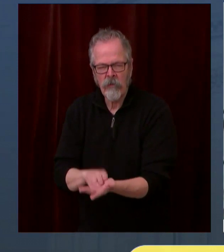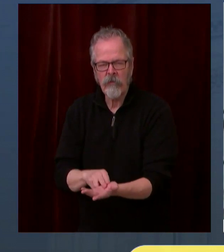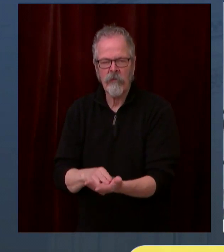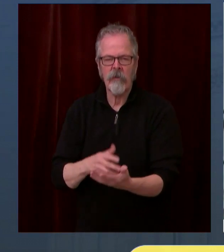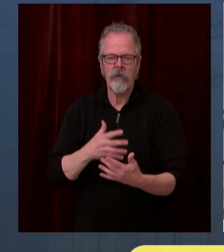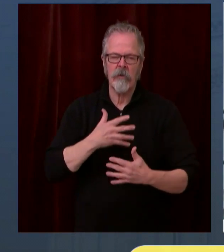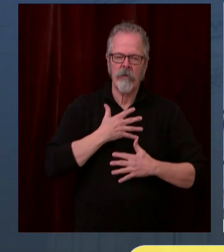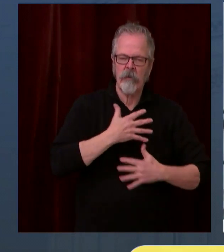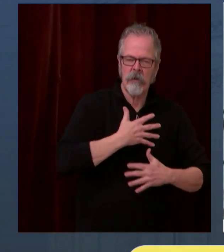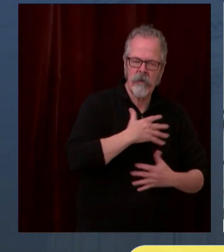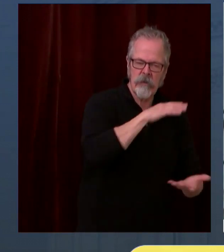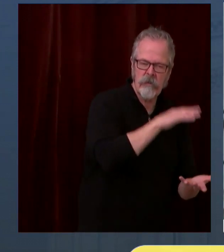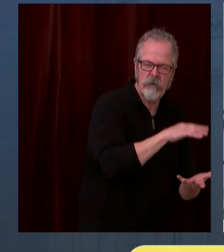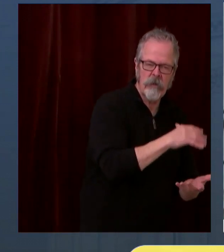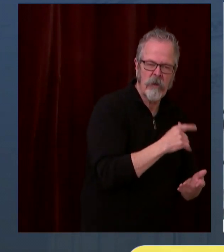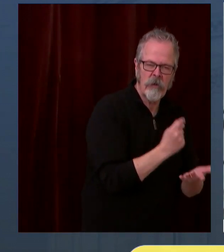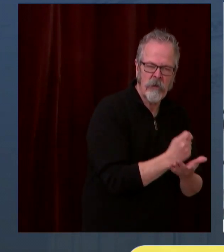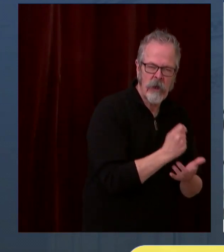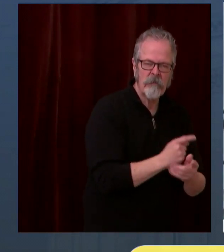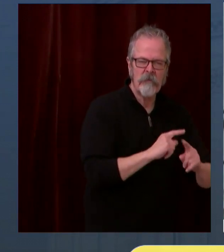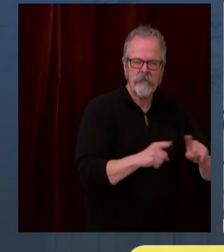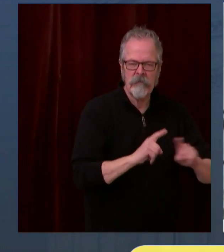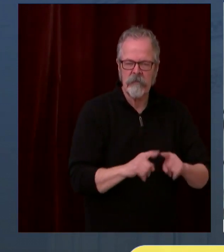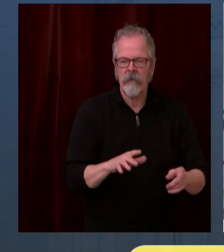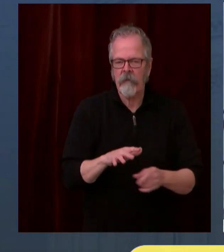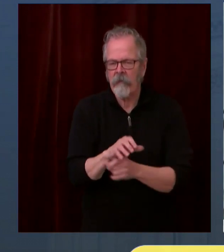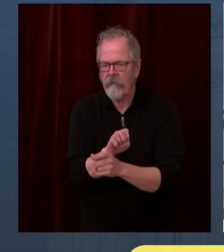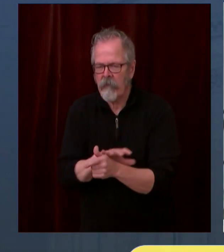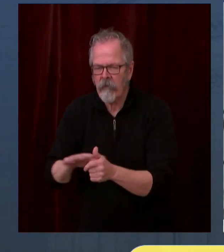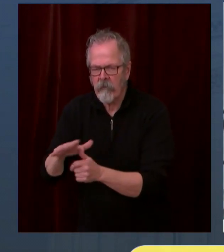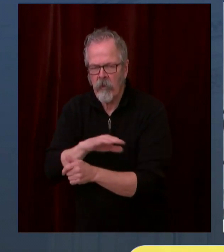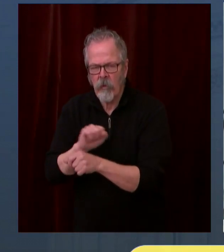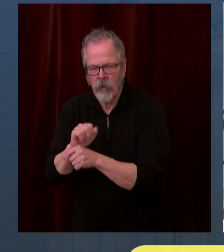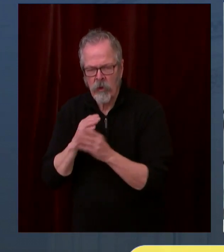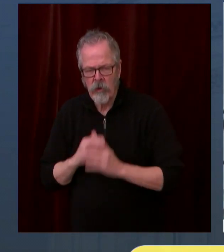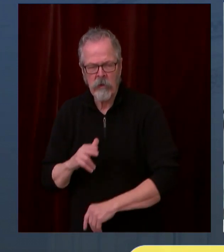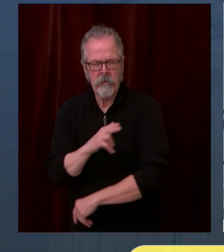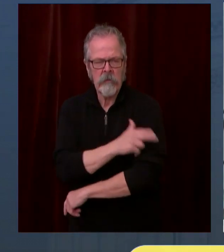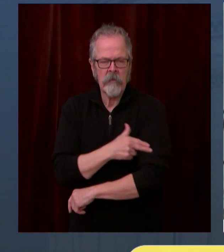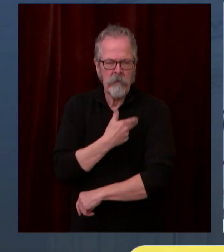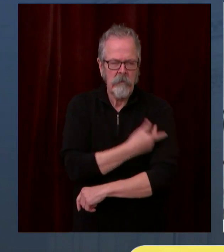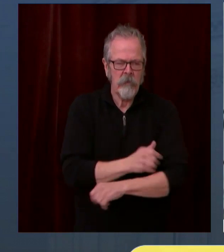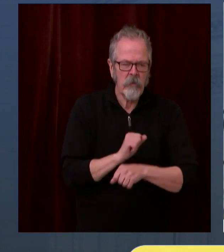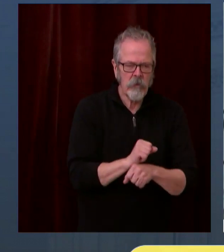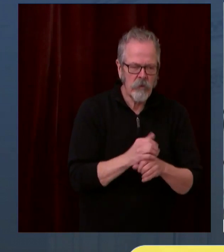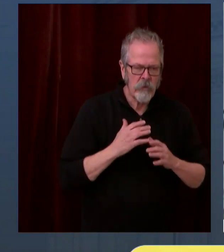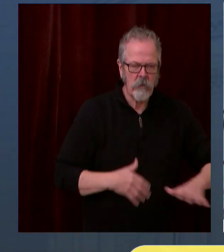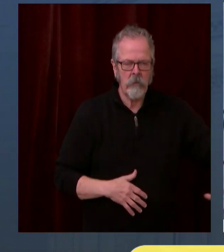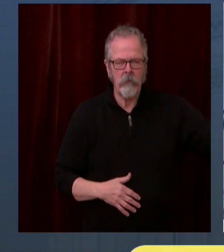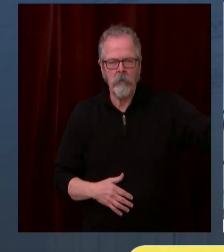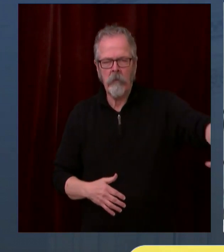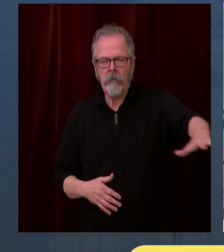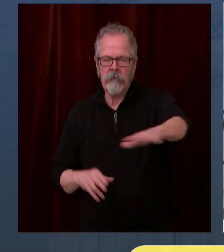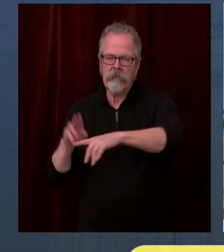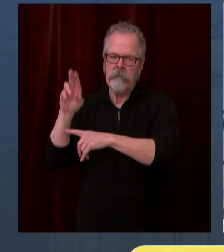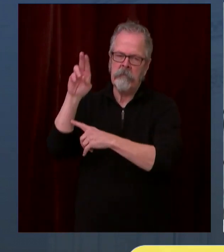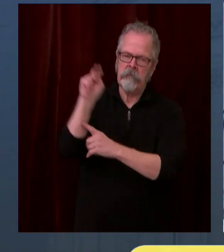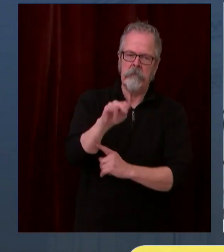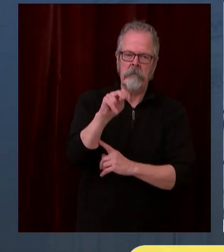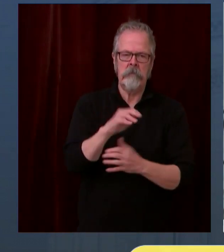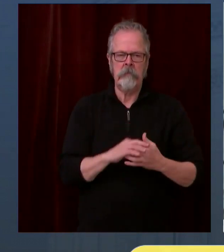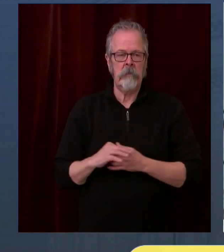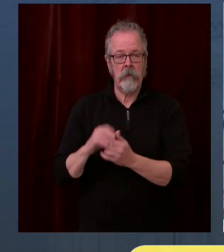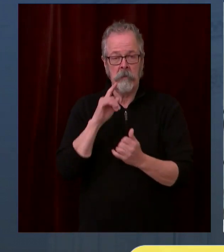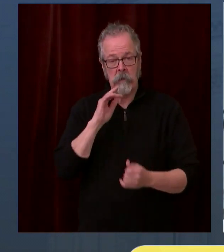of infection. There is nothing more important to us at our union and other unions and essential workers